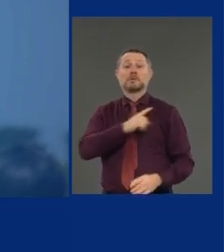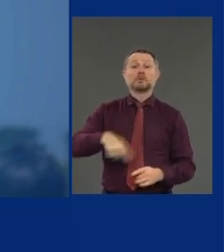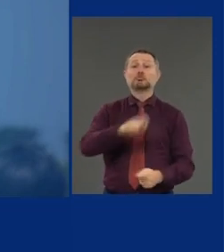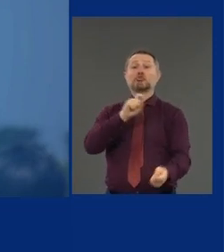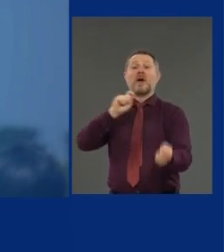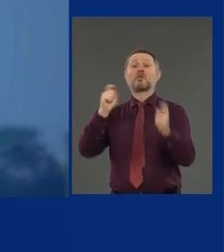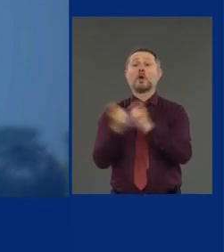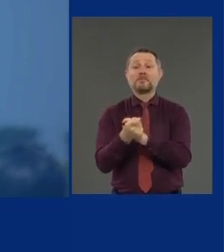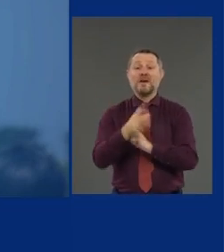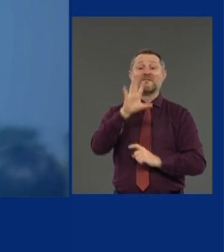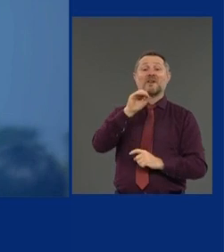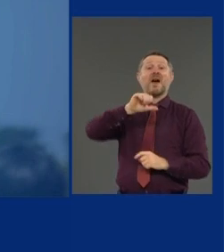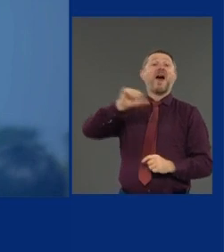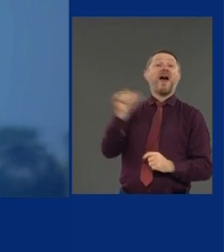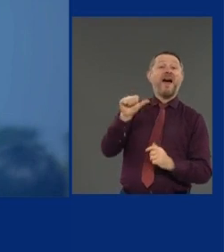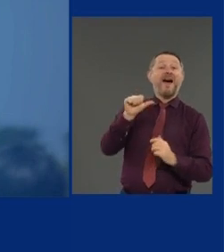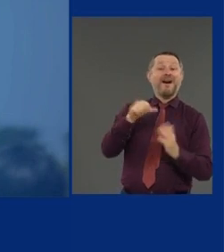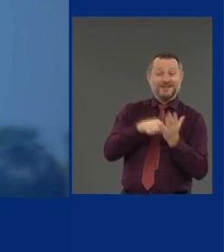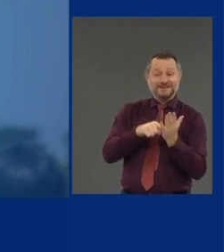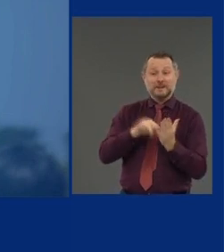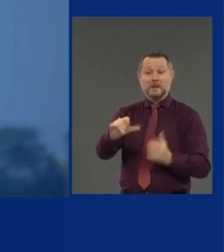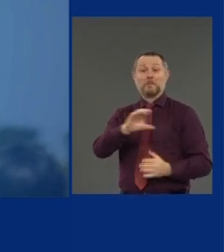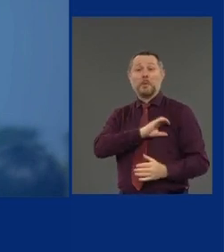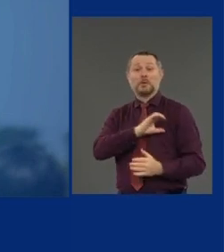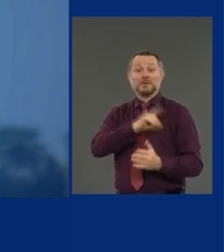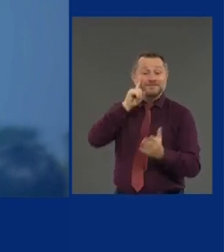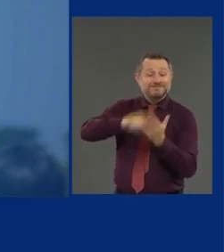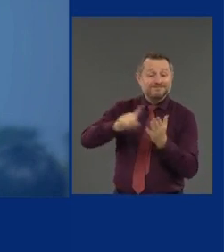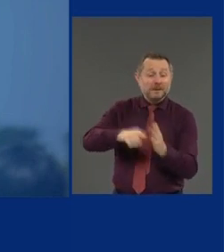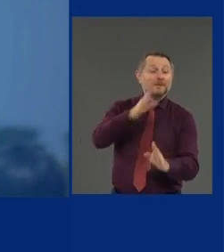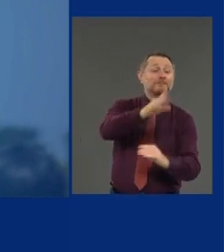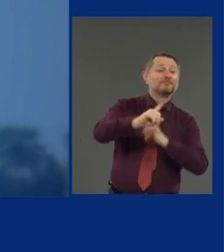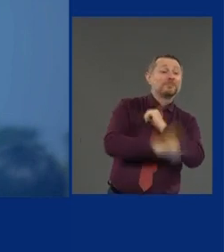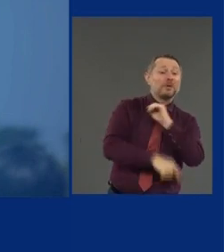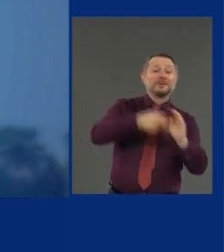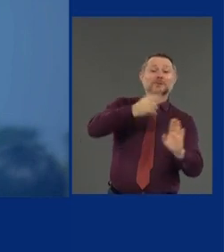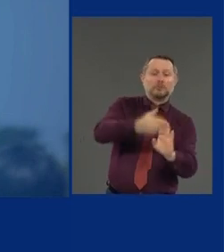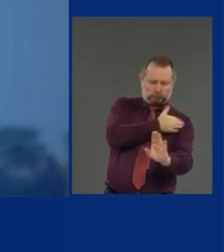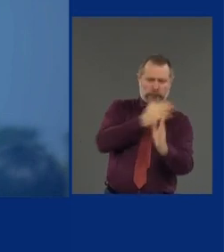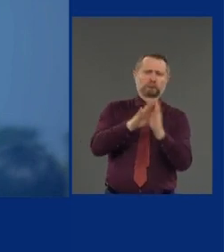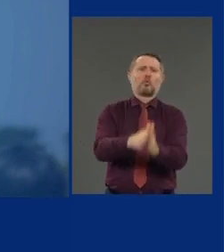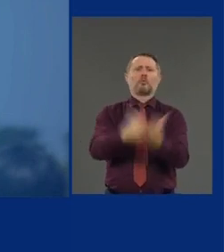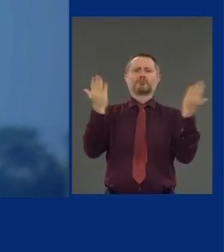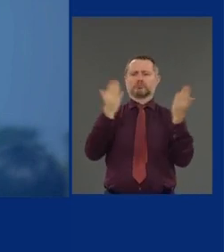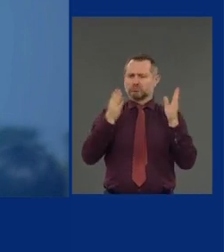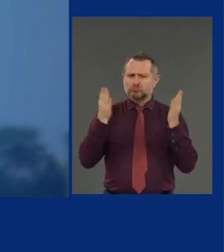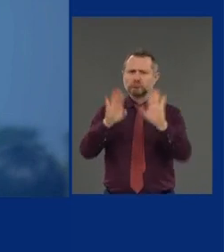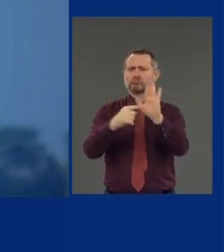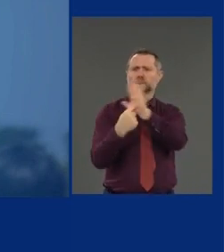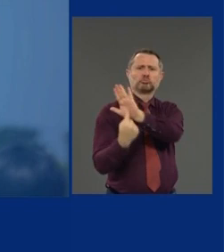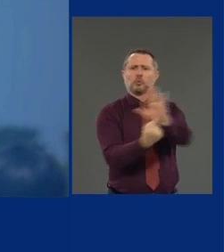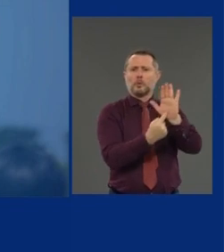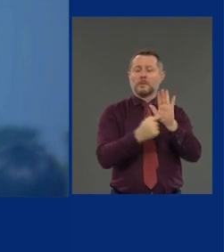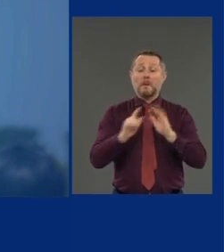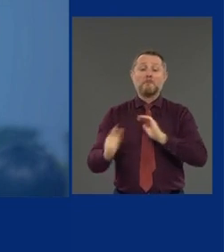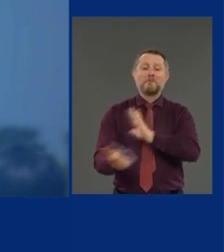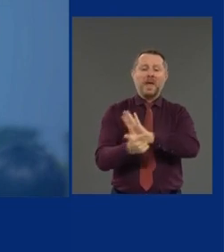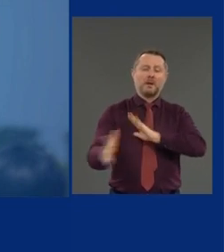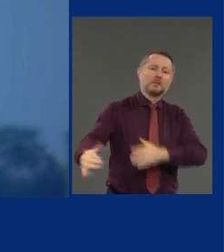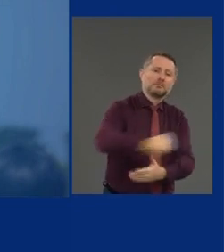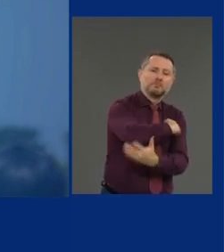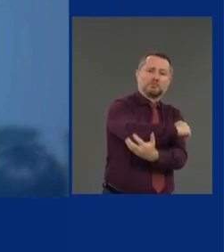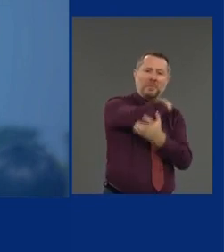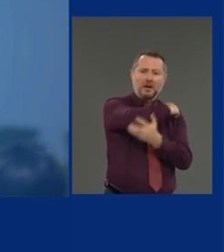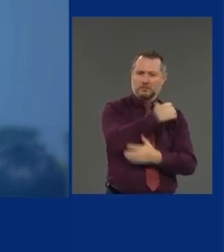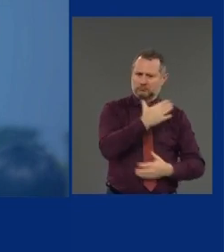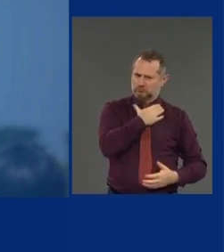chokeholds, which should have been done a long time ago. And that will be in the state law, having the attorney general